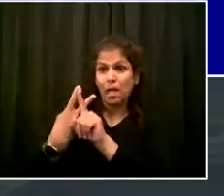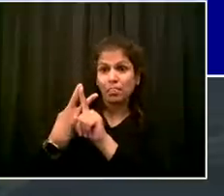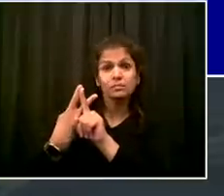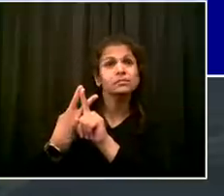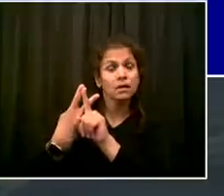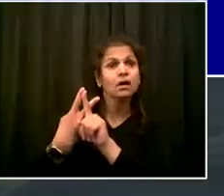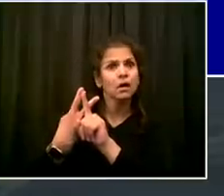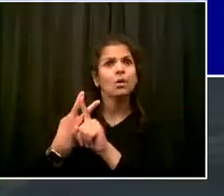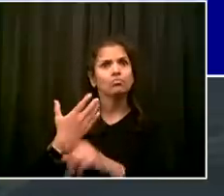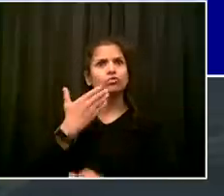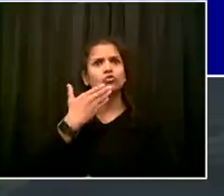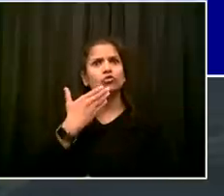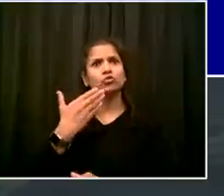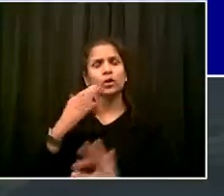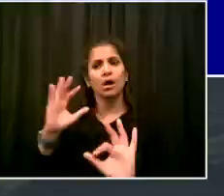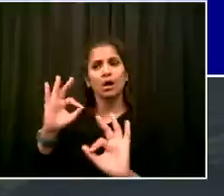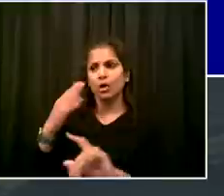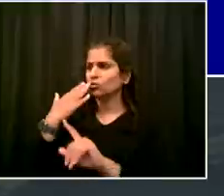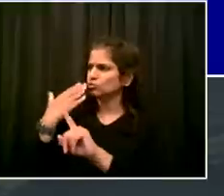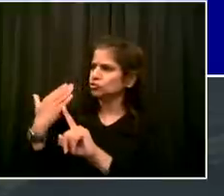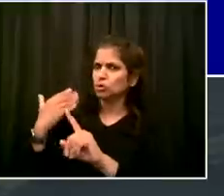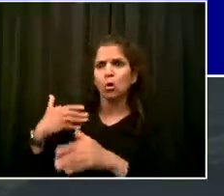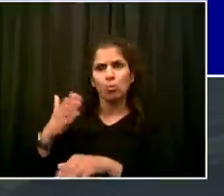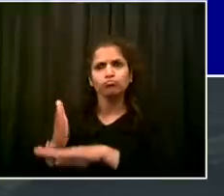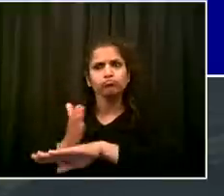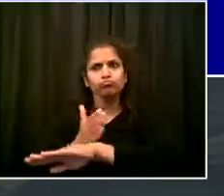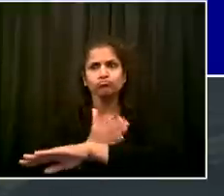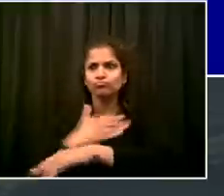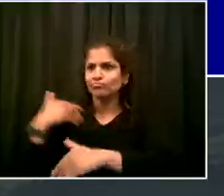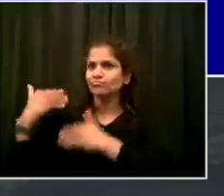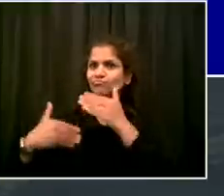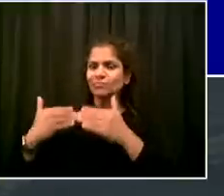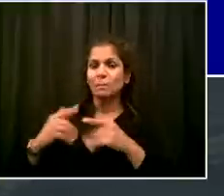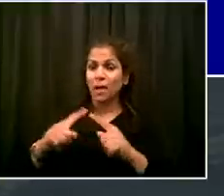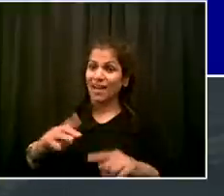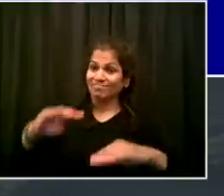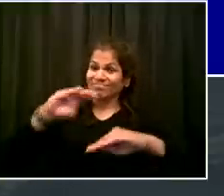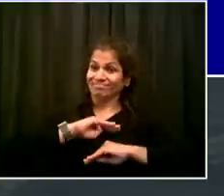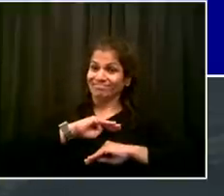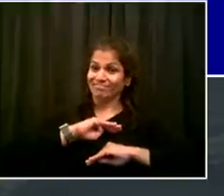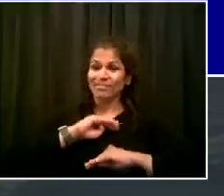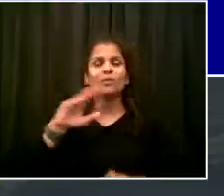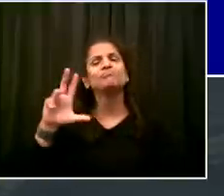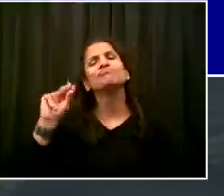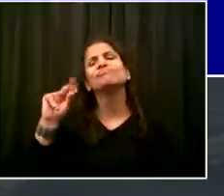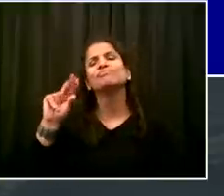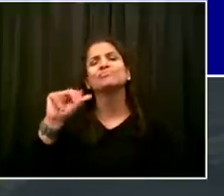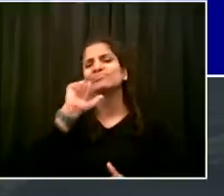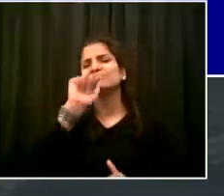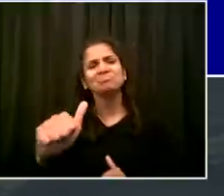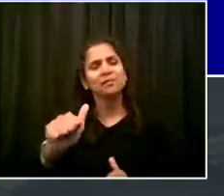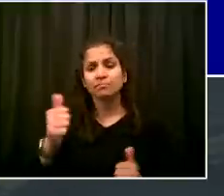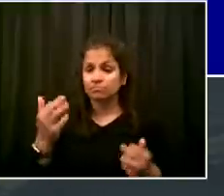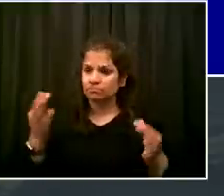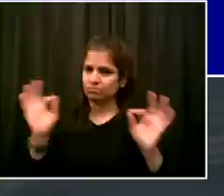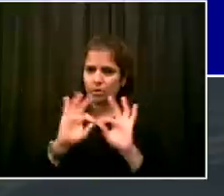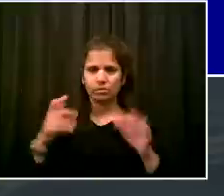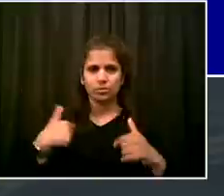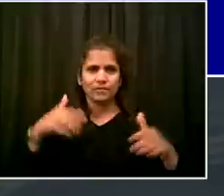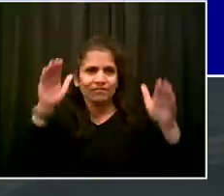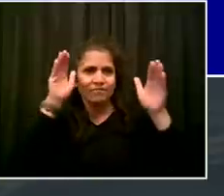to make our program better. And we want to hold ourselves and our food providers to the highest expectations.